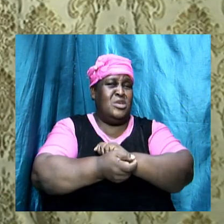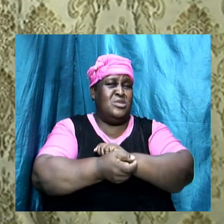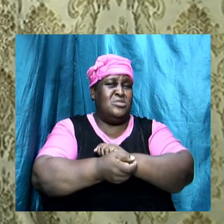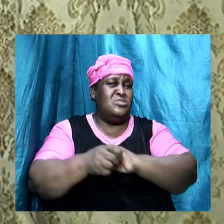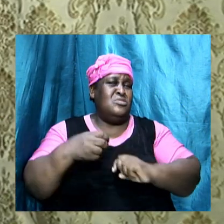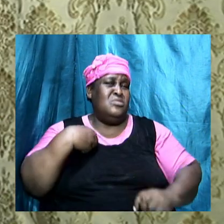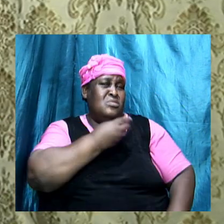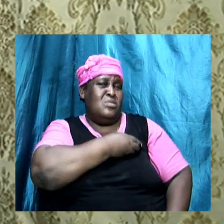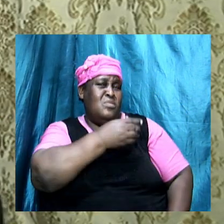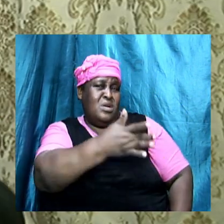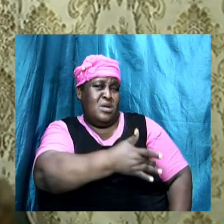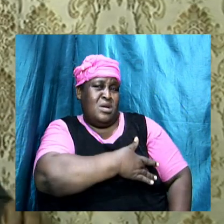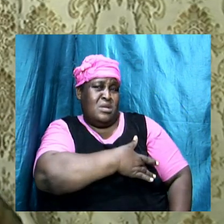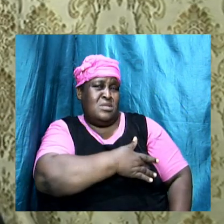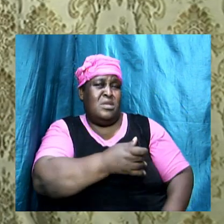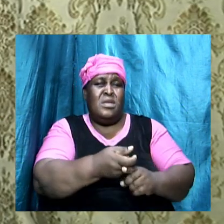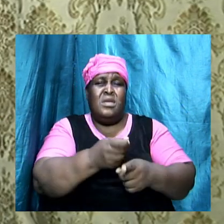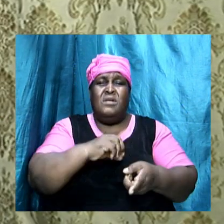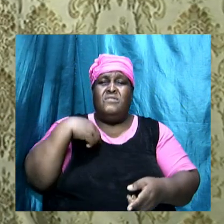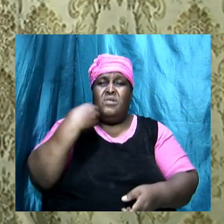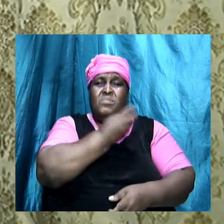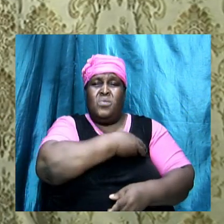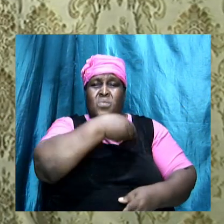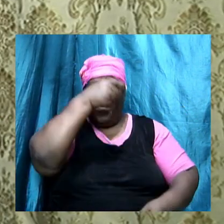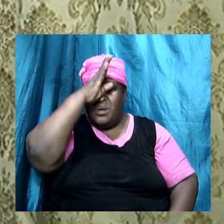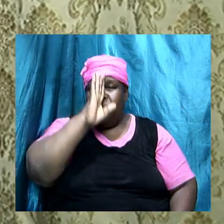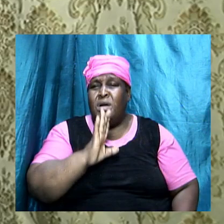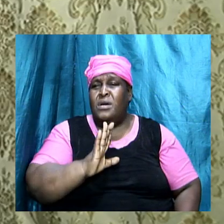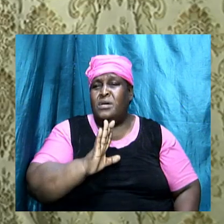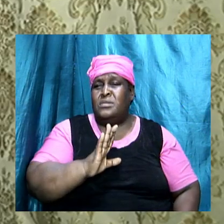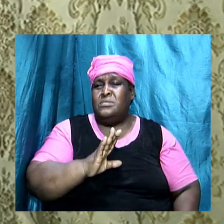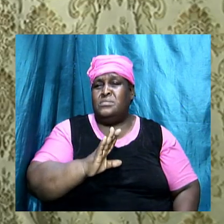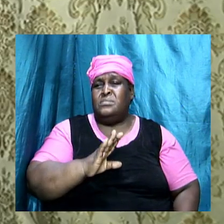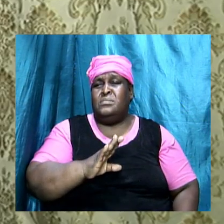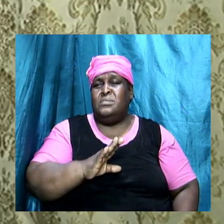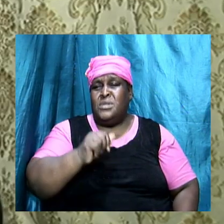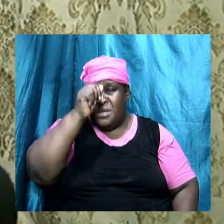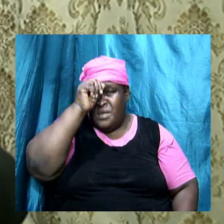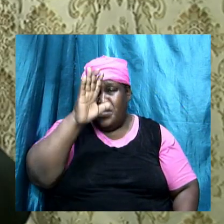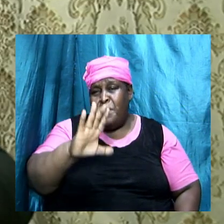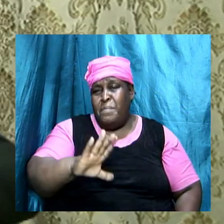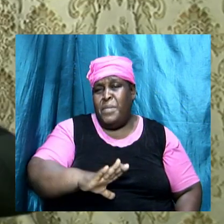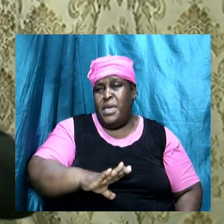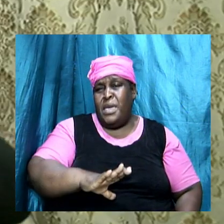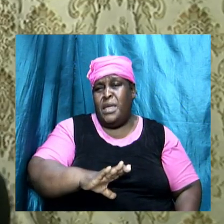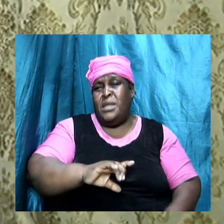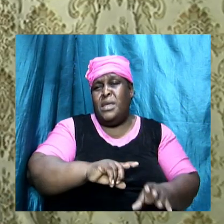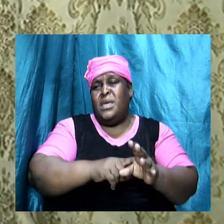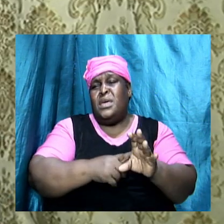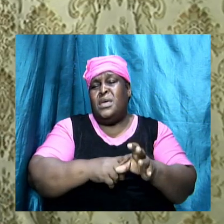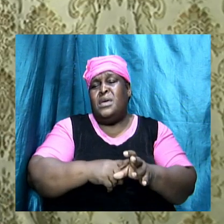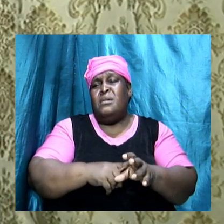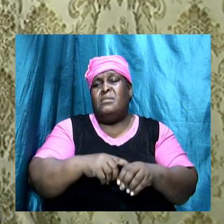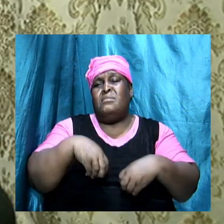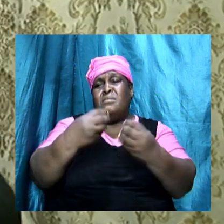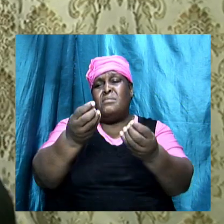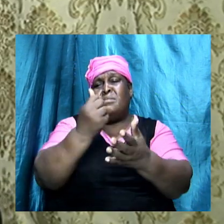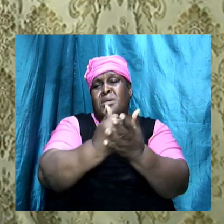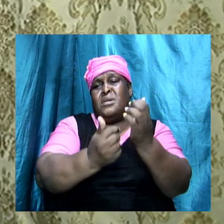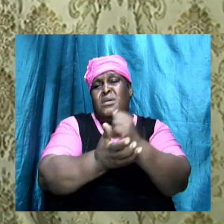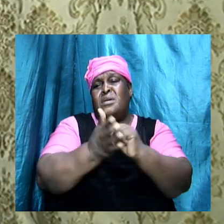hearts from our God. The men began to offer sacrifice